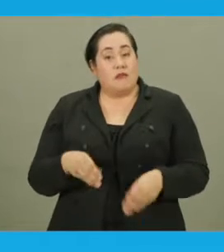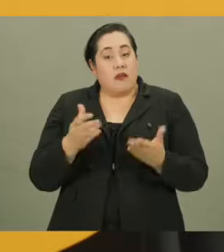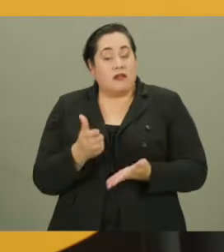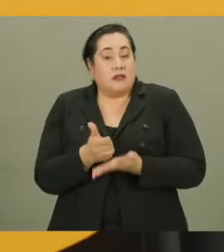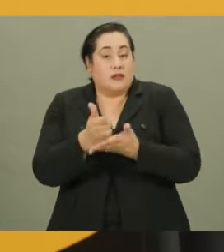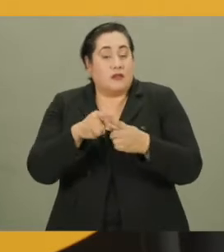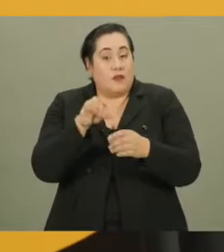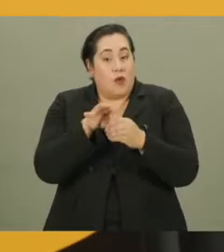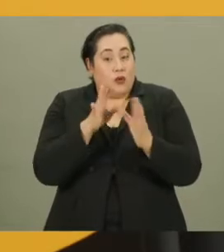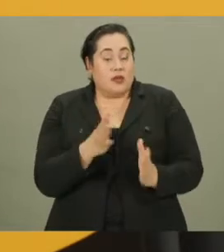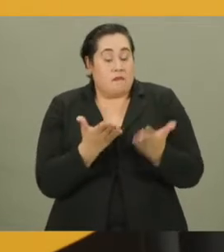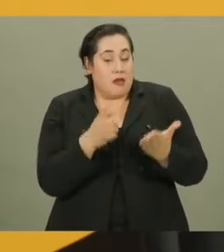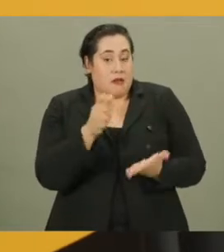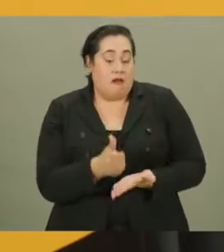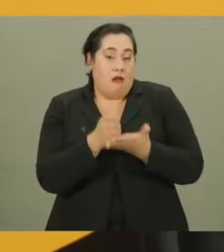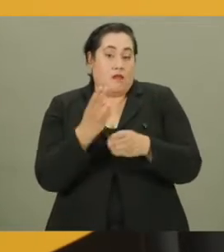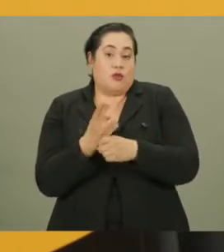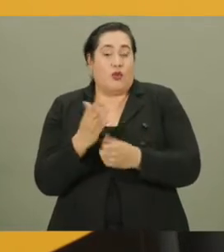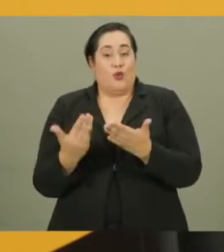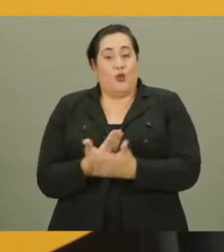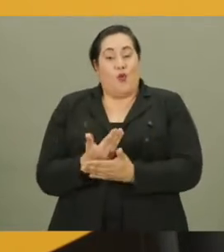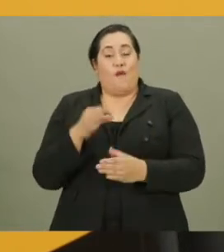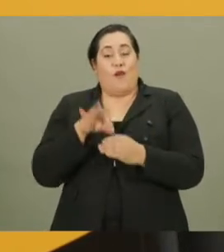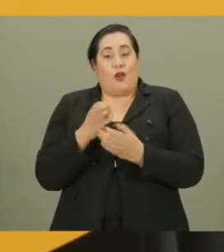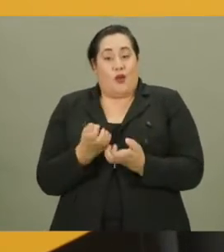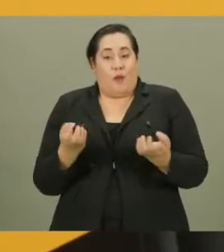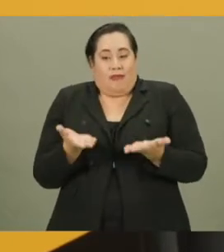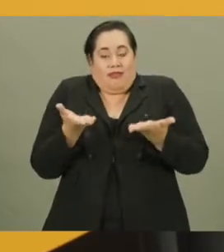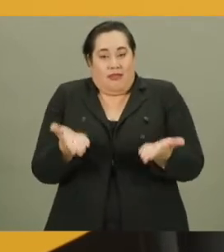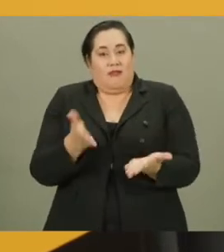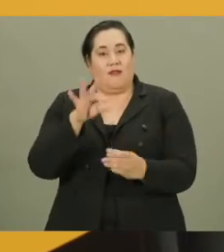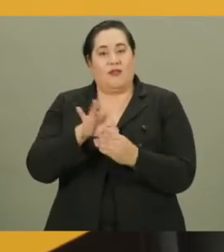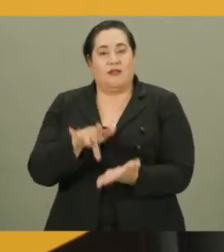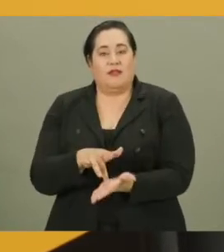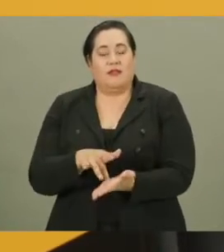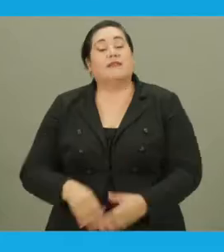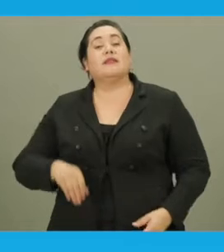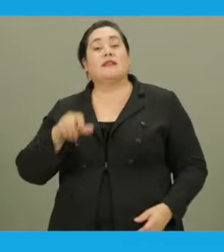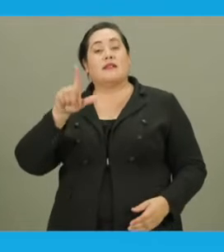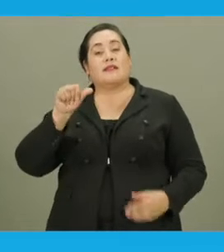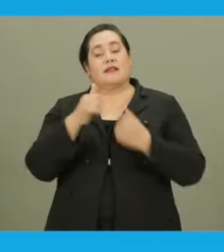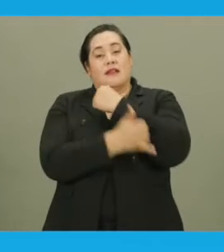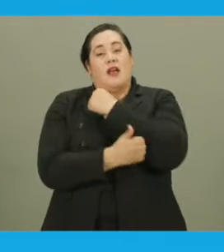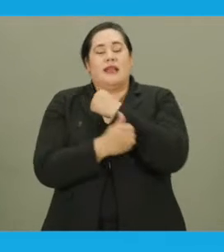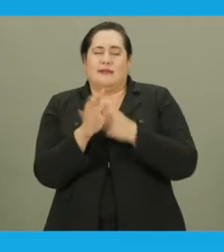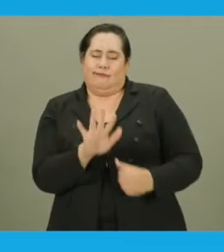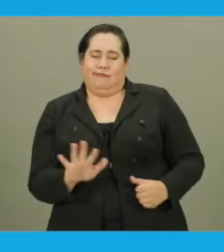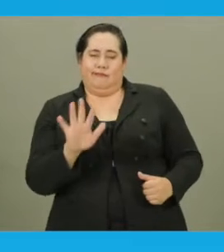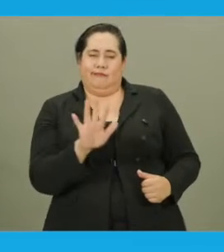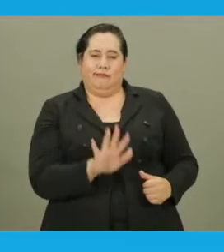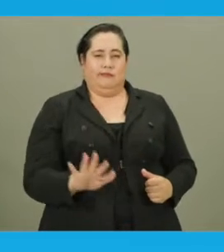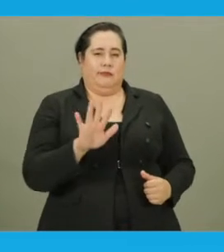and to provide assistance to voters who may need help using the new voting equipment at the vote center. In Los Angeles County,